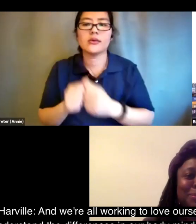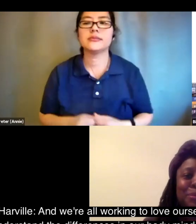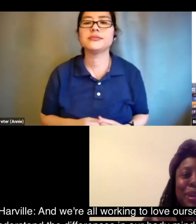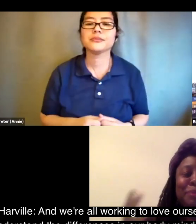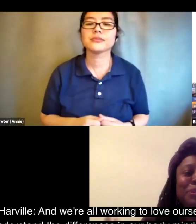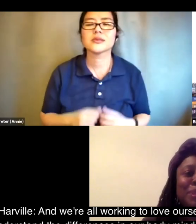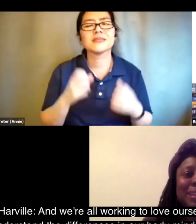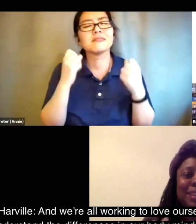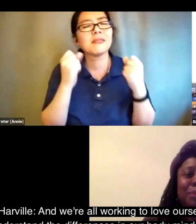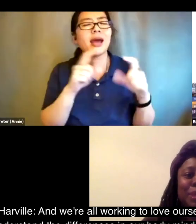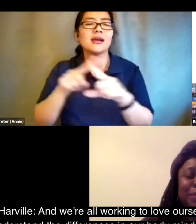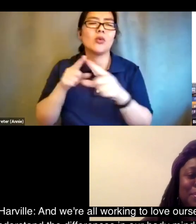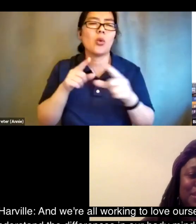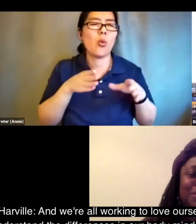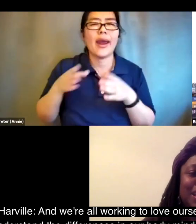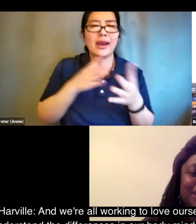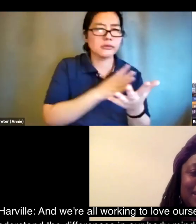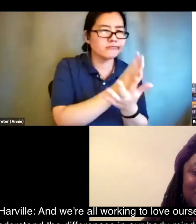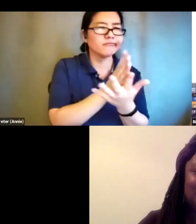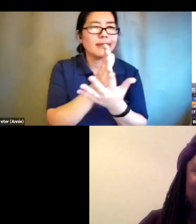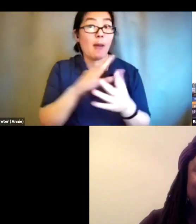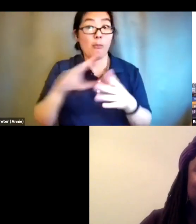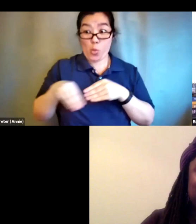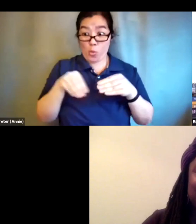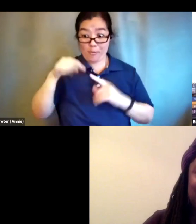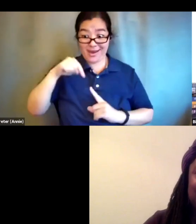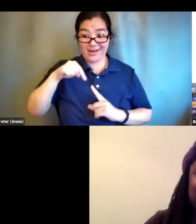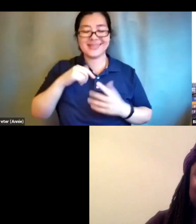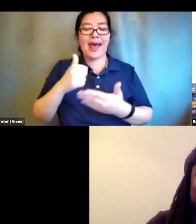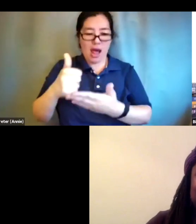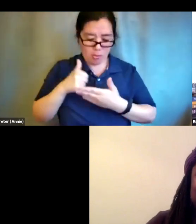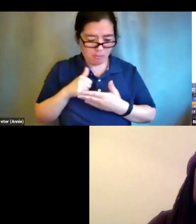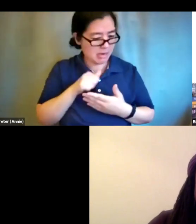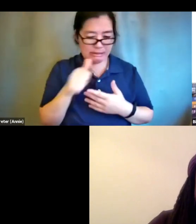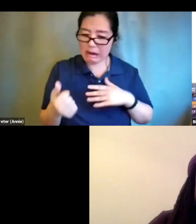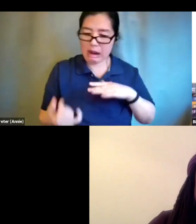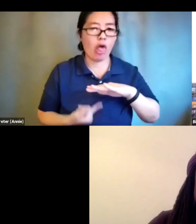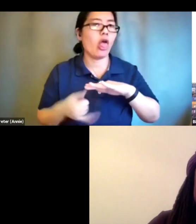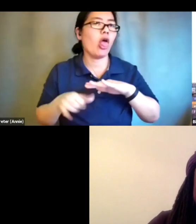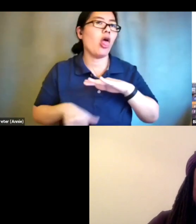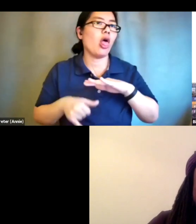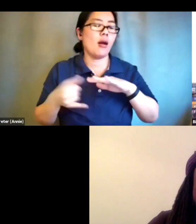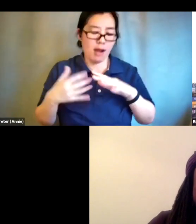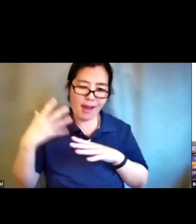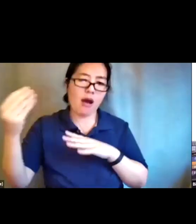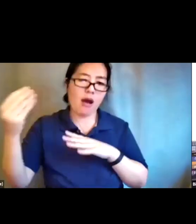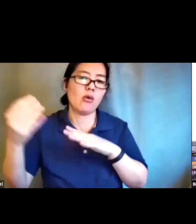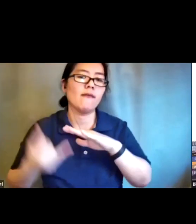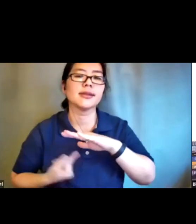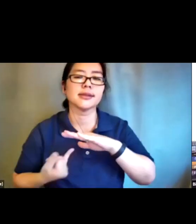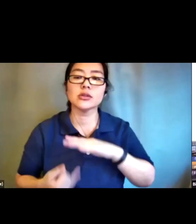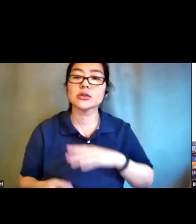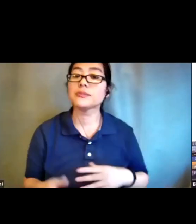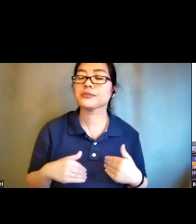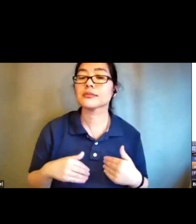where movement has helped me with isolation absolutely thank you so much india and in the spirit of collaboration